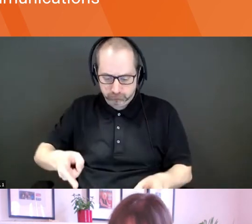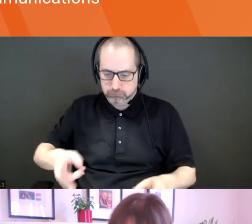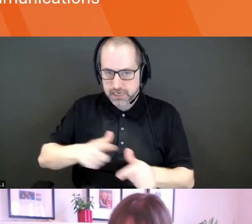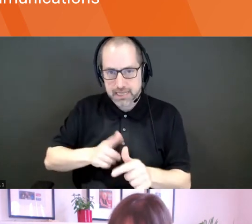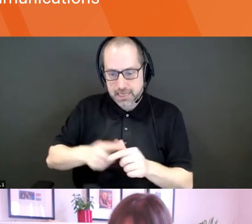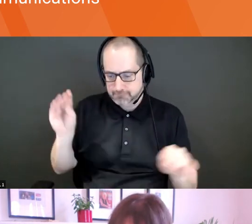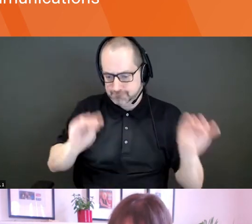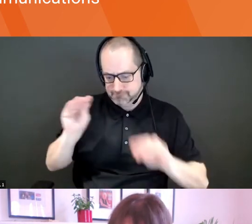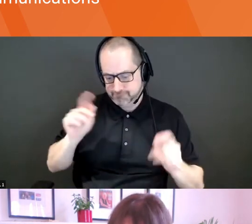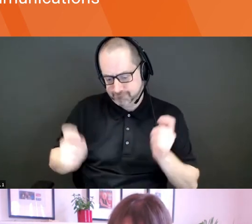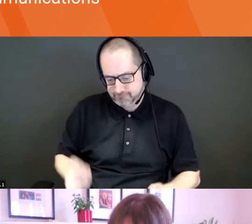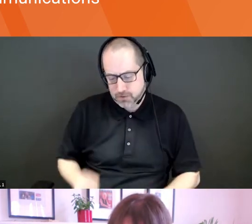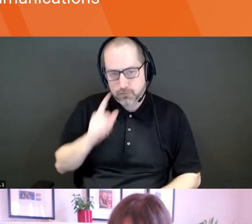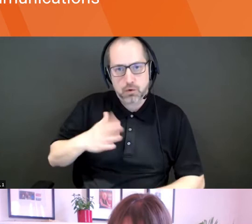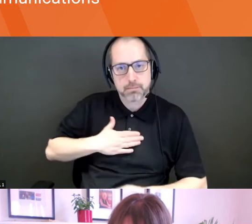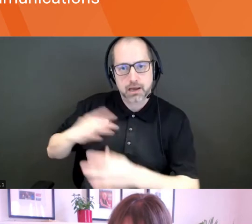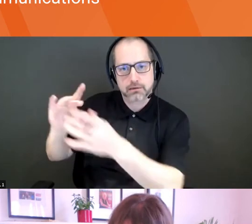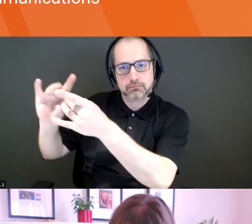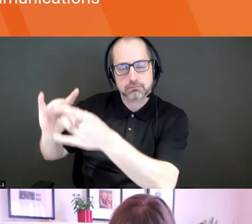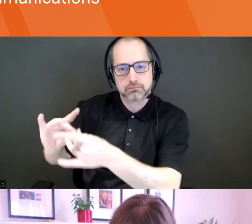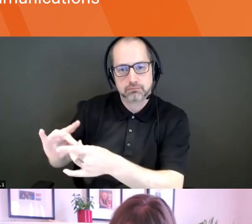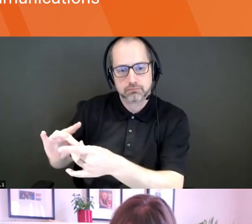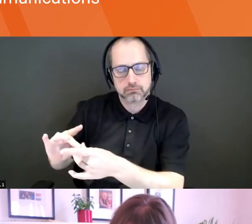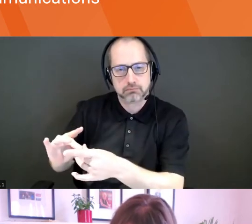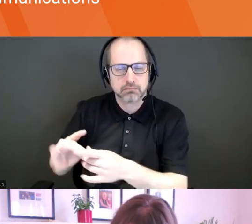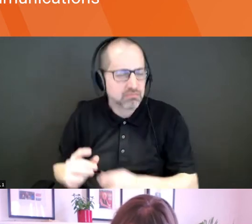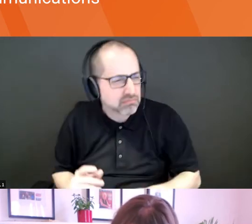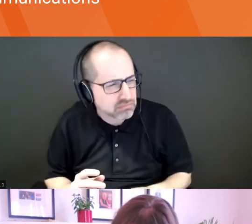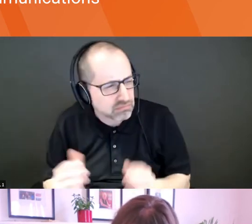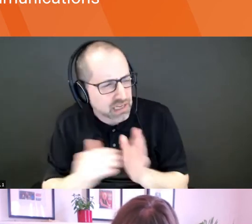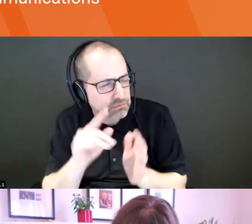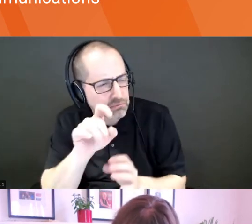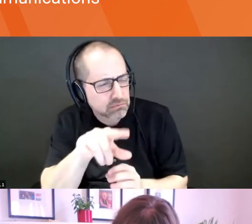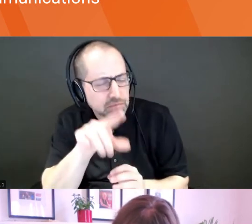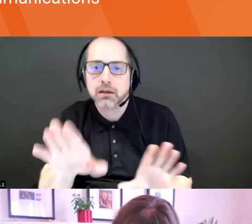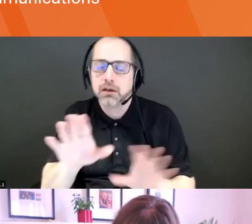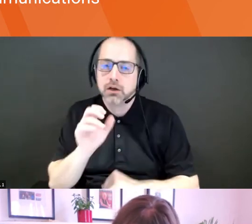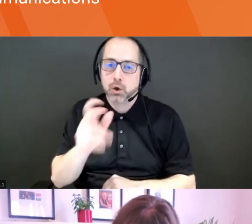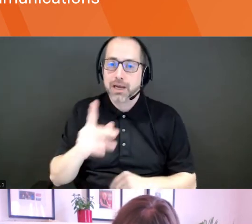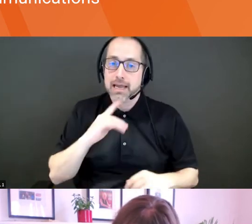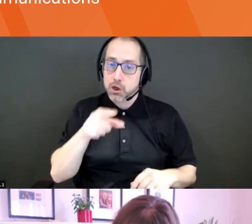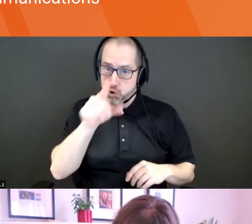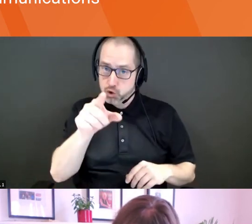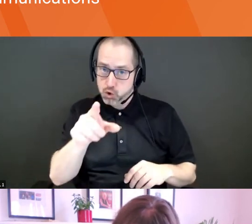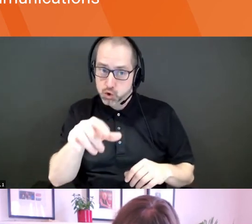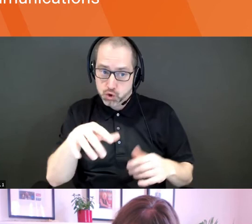Yeah. Based on your experience, did you think of putting up a template presentation to investors for